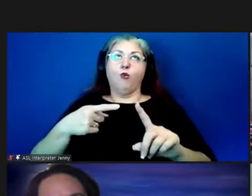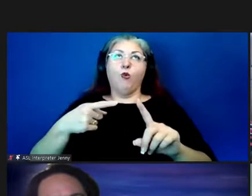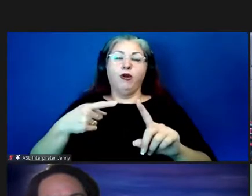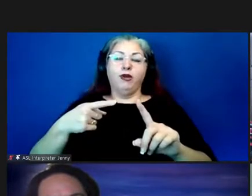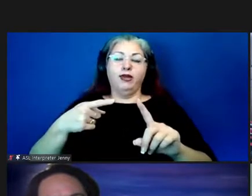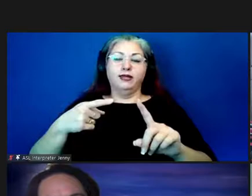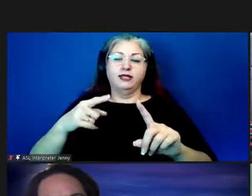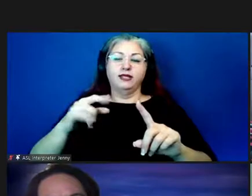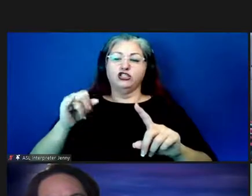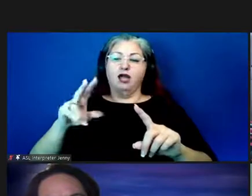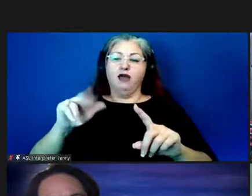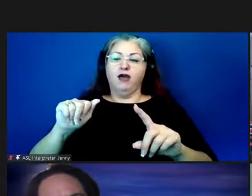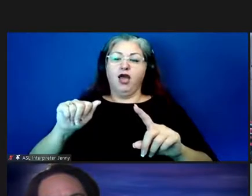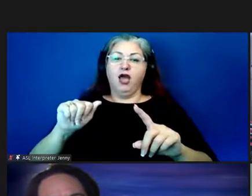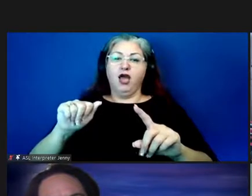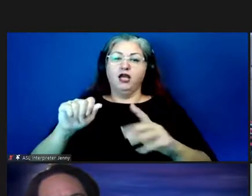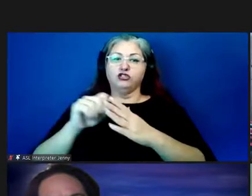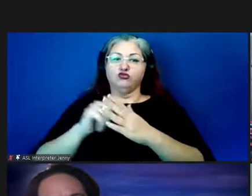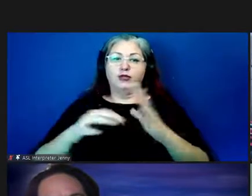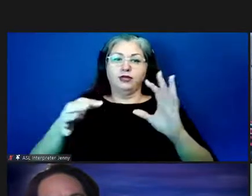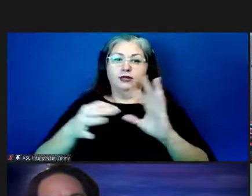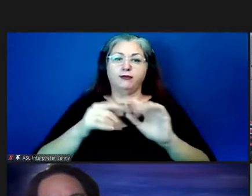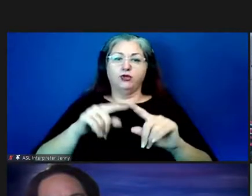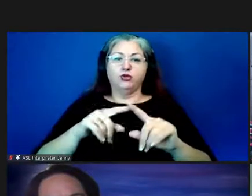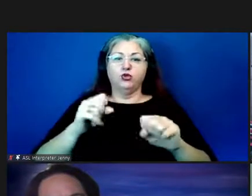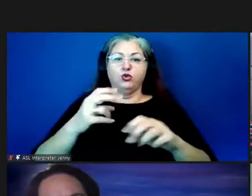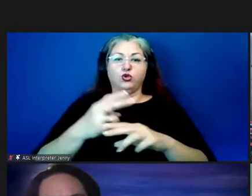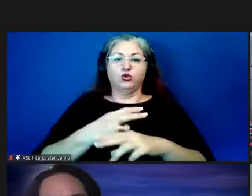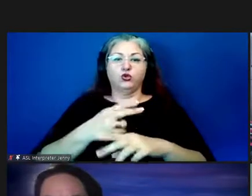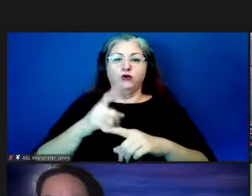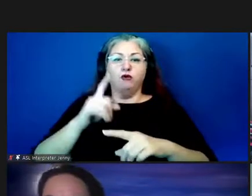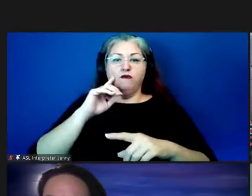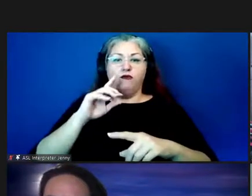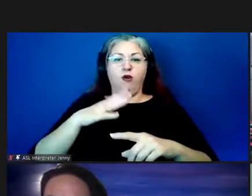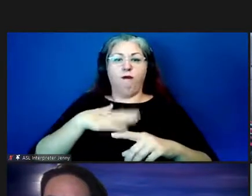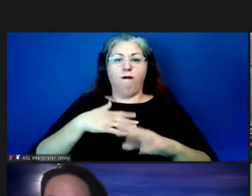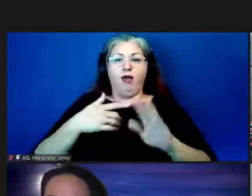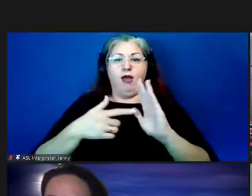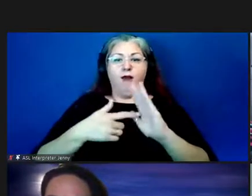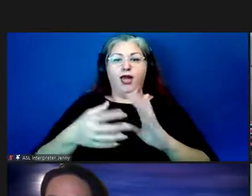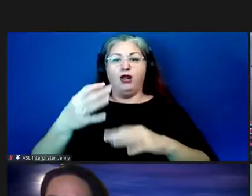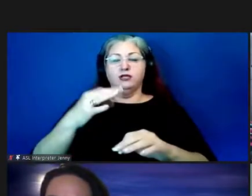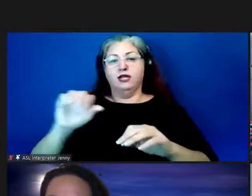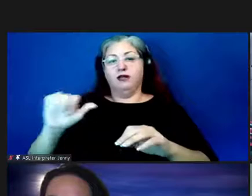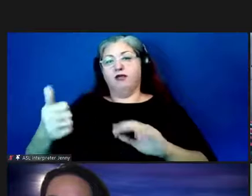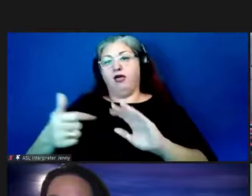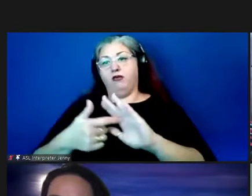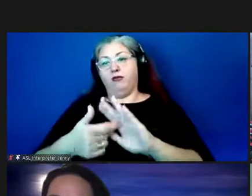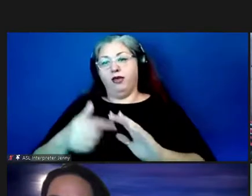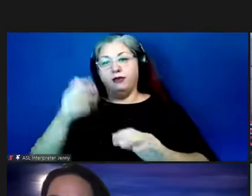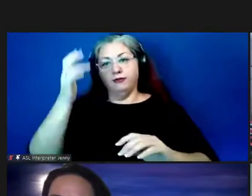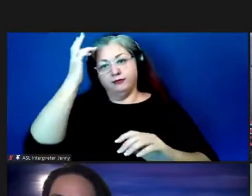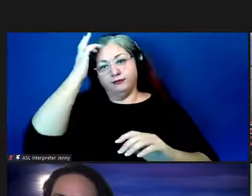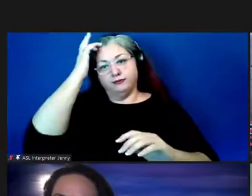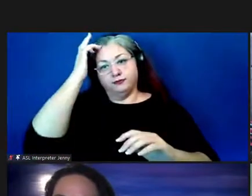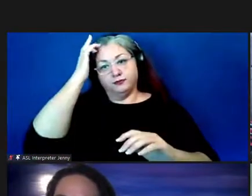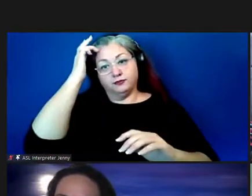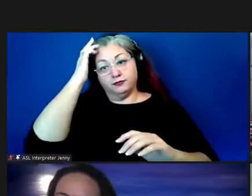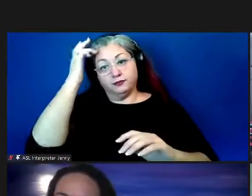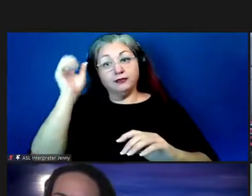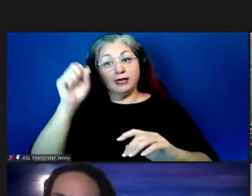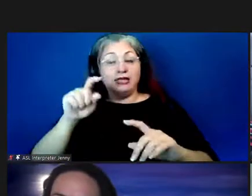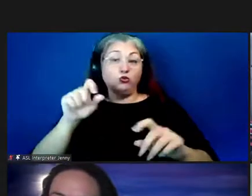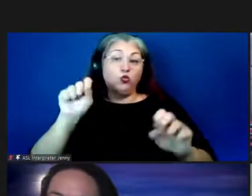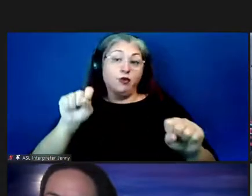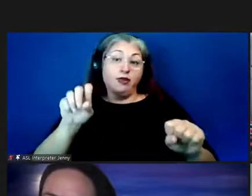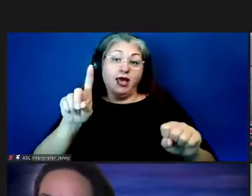the javascript to it to use for my model instead of the other model yeah it will be it's doable